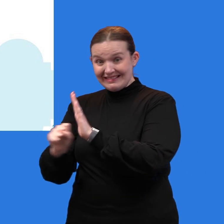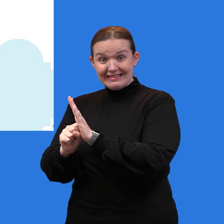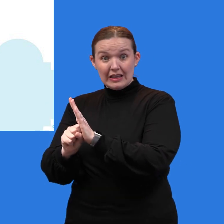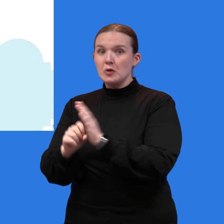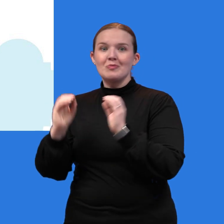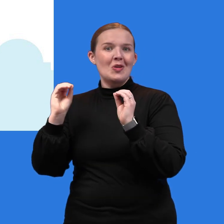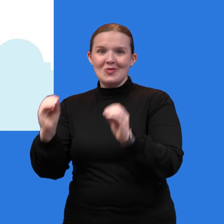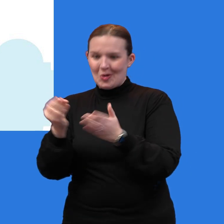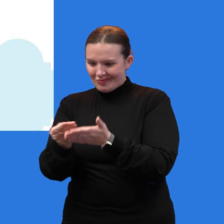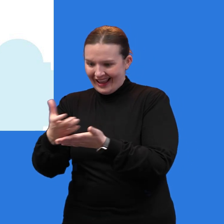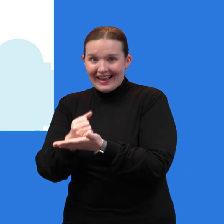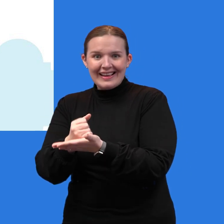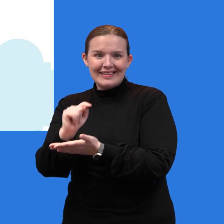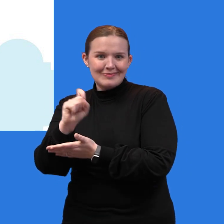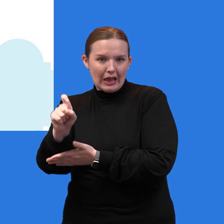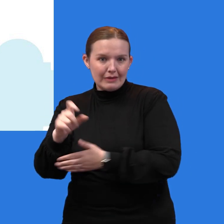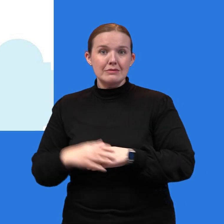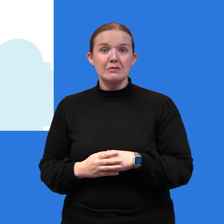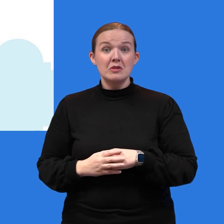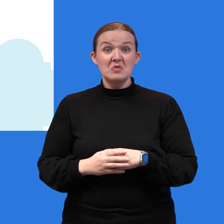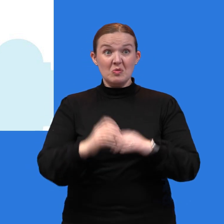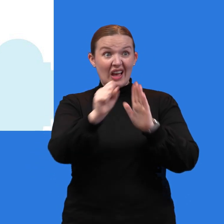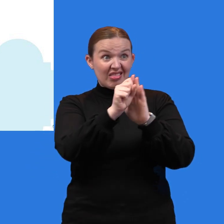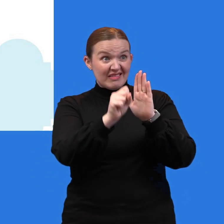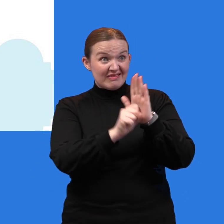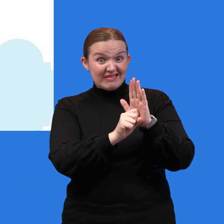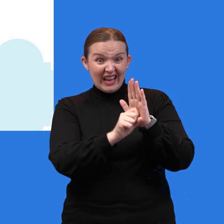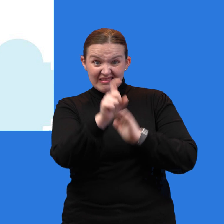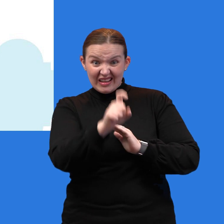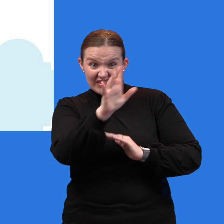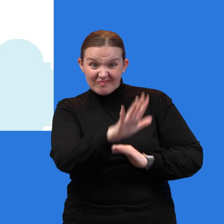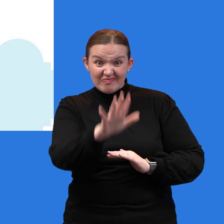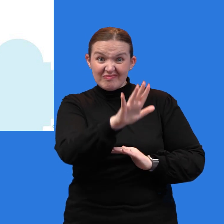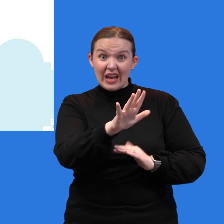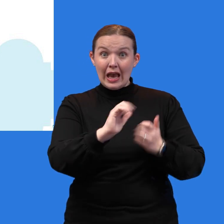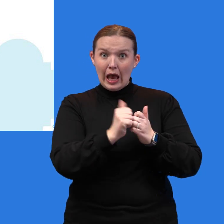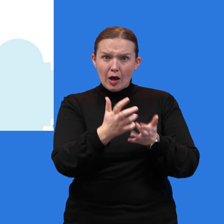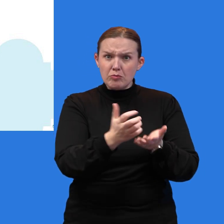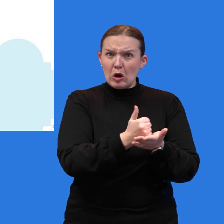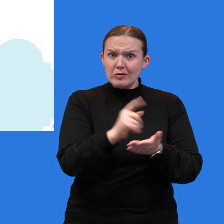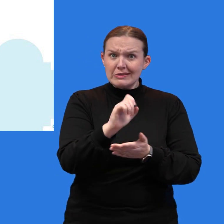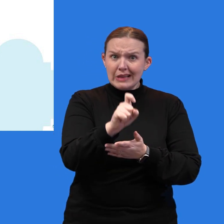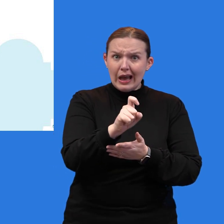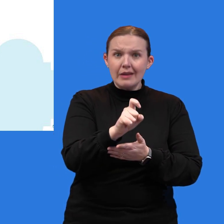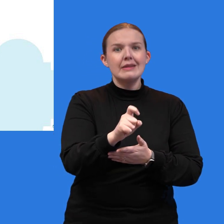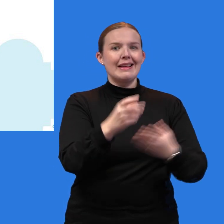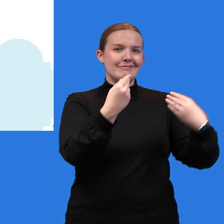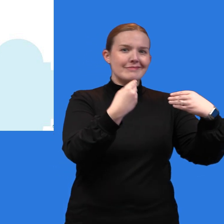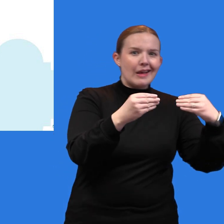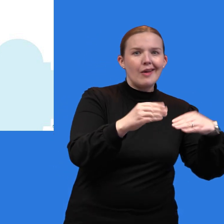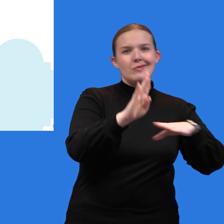a state income tax. On the state level, the main source of tax revenue is sales and franchise taxes.